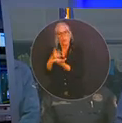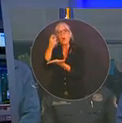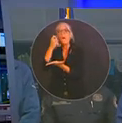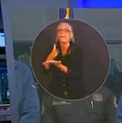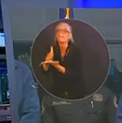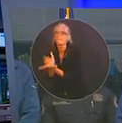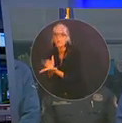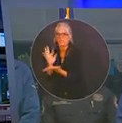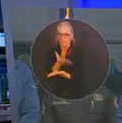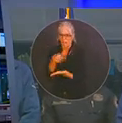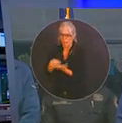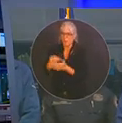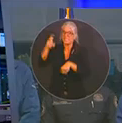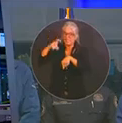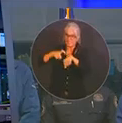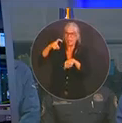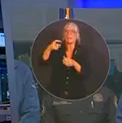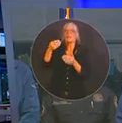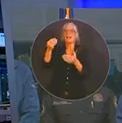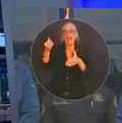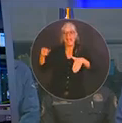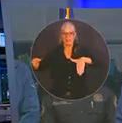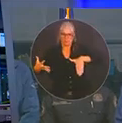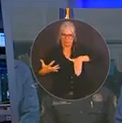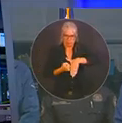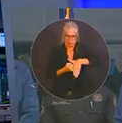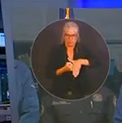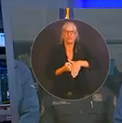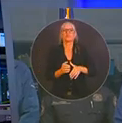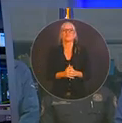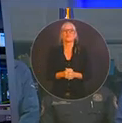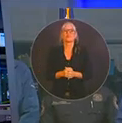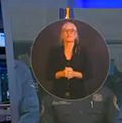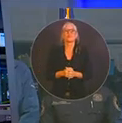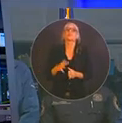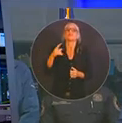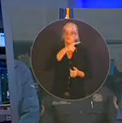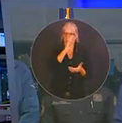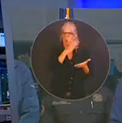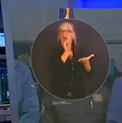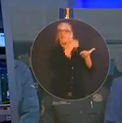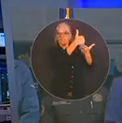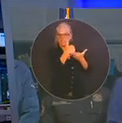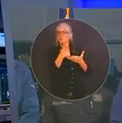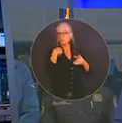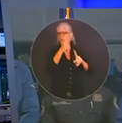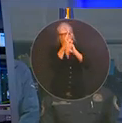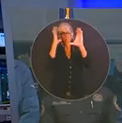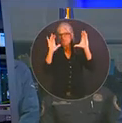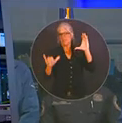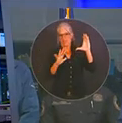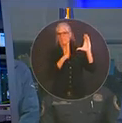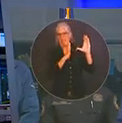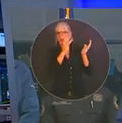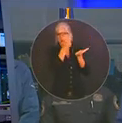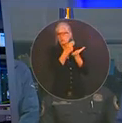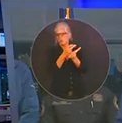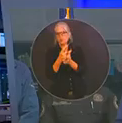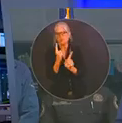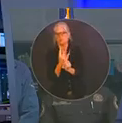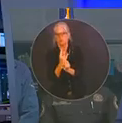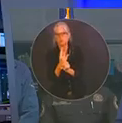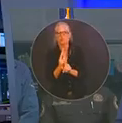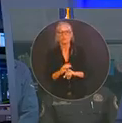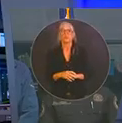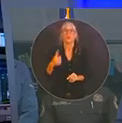disaster declaration and individual assistance. And we anticipate those being approved as well. We have